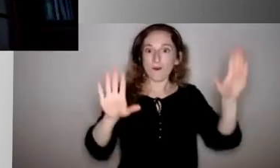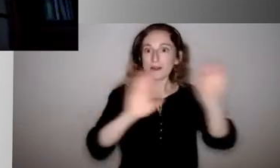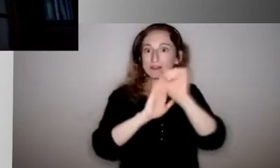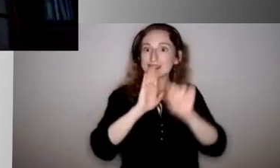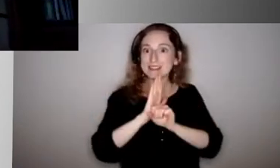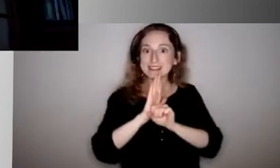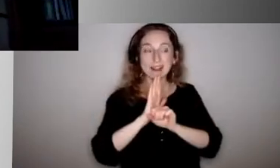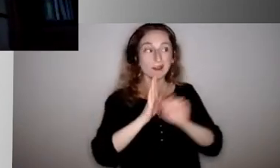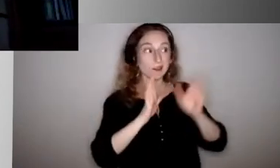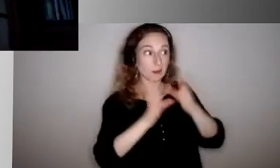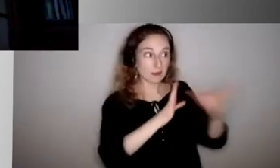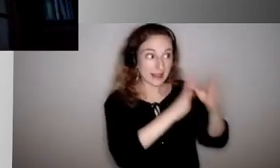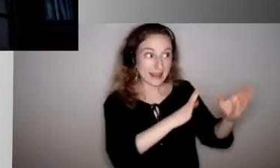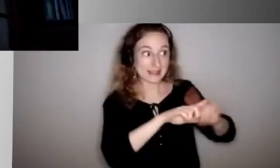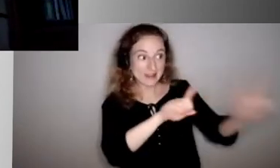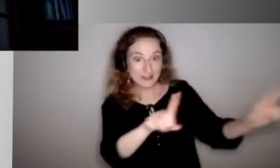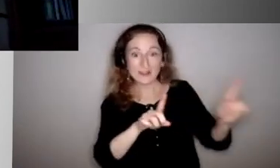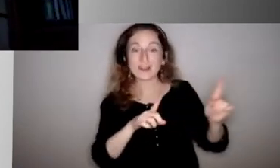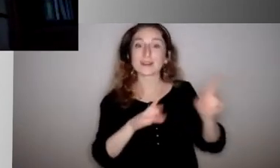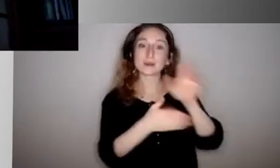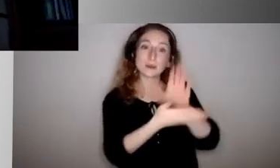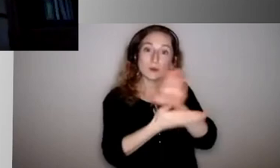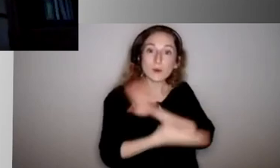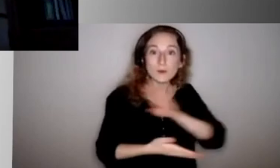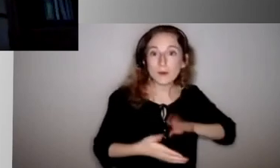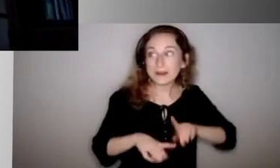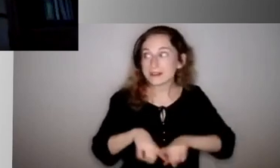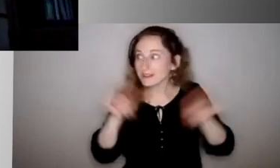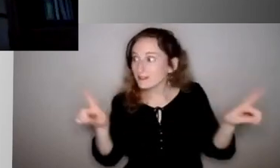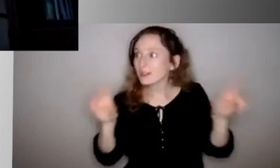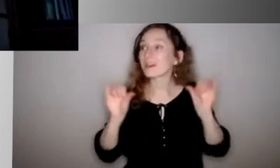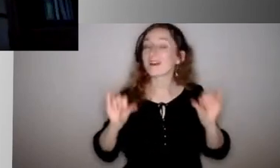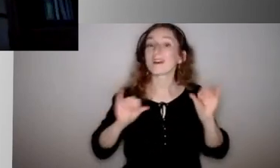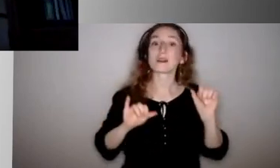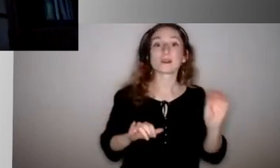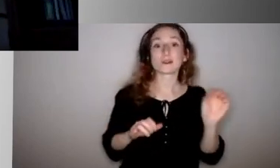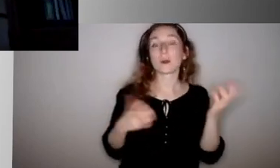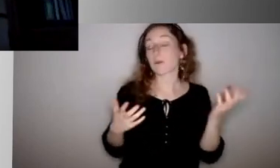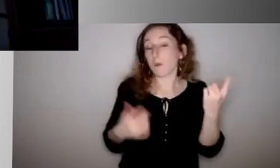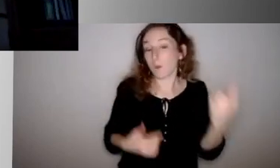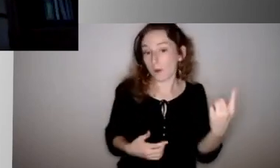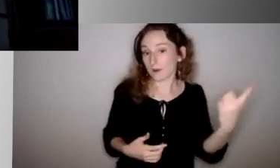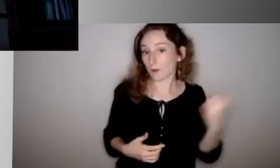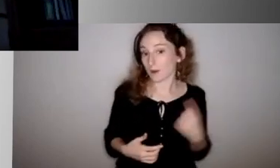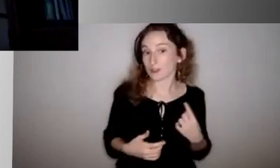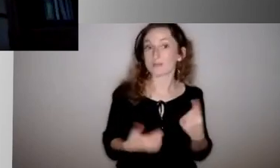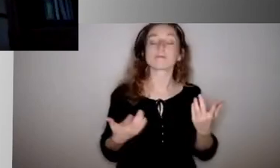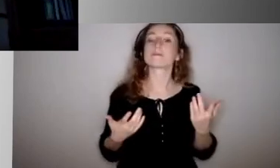boards making decisions. But a question that we are getting is, you know, what will happen if a student in a school test positive?